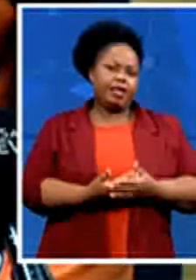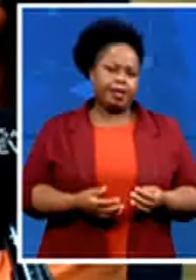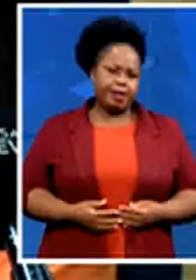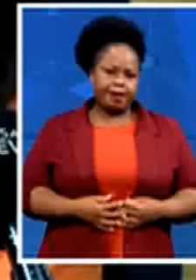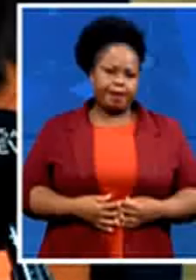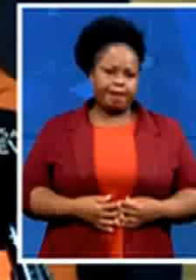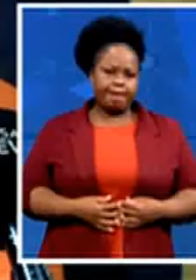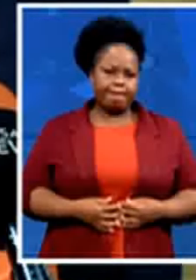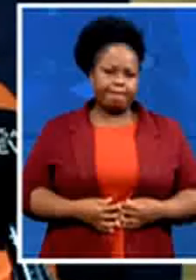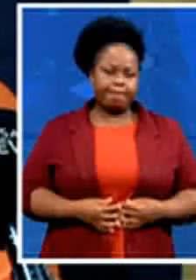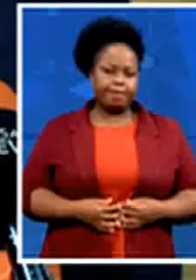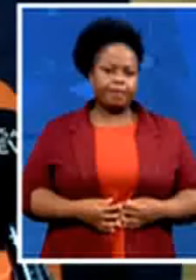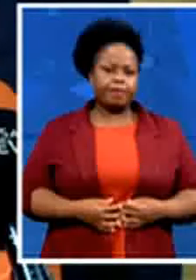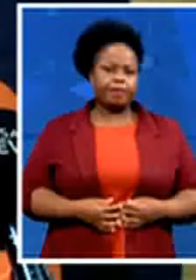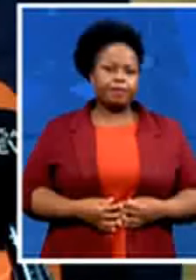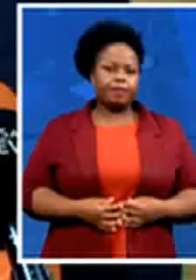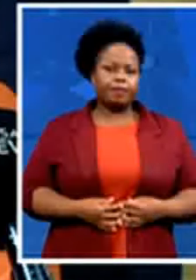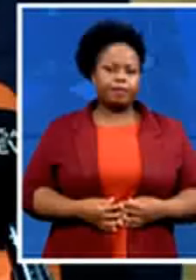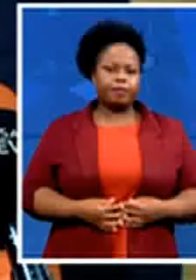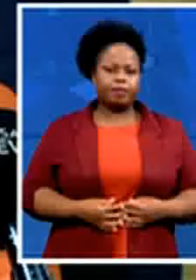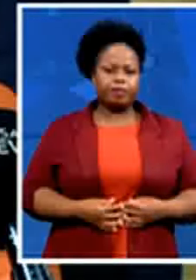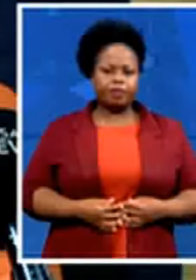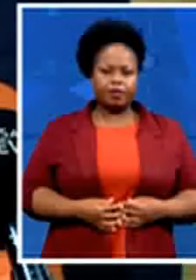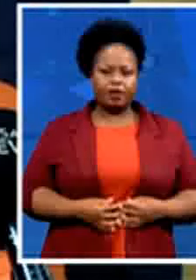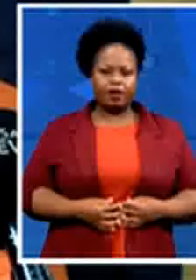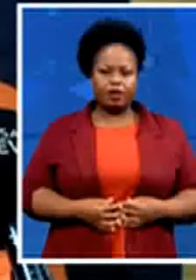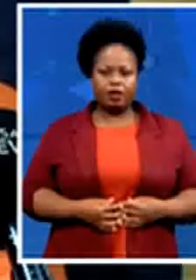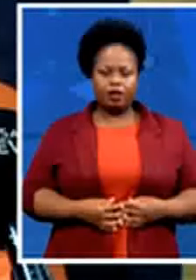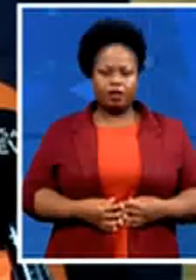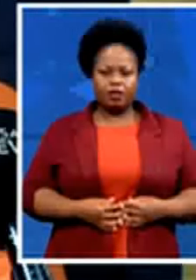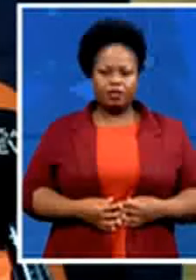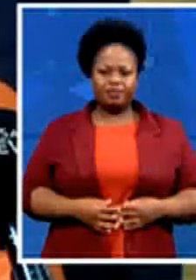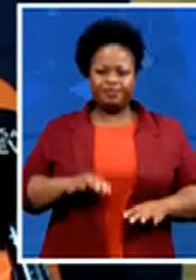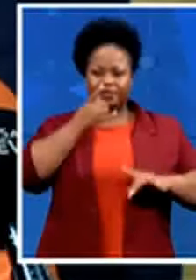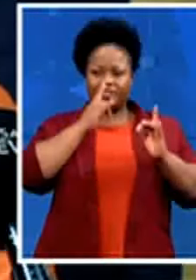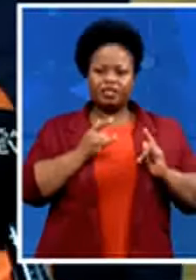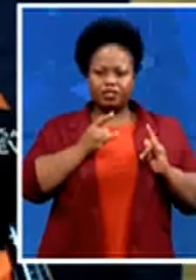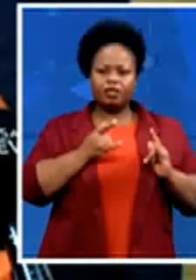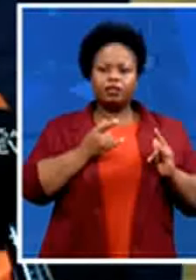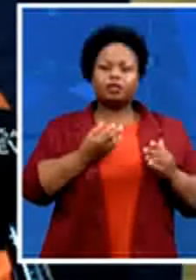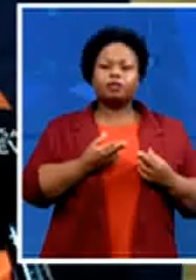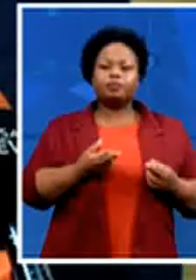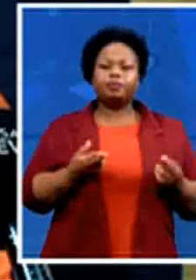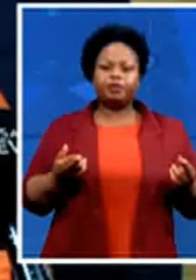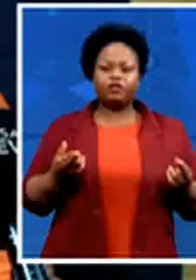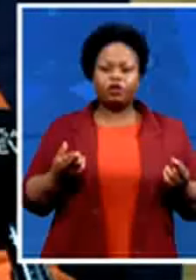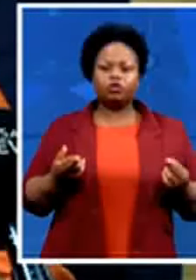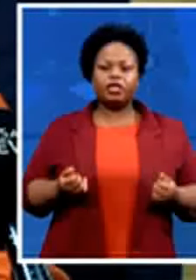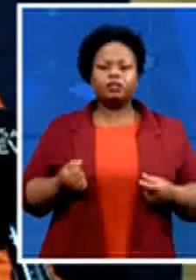town and city resources towards servicing the needs of the people that have the greatest needs